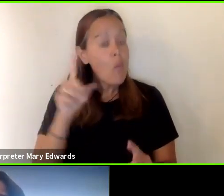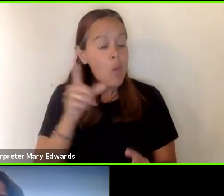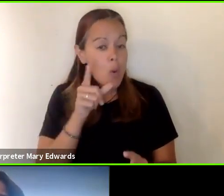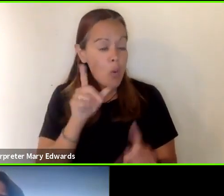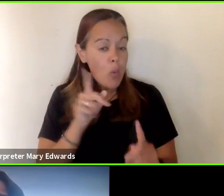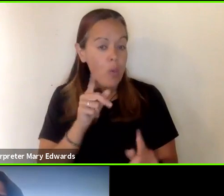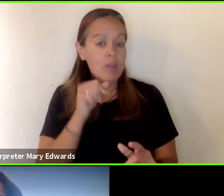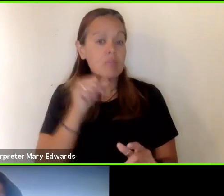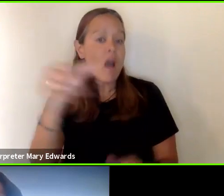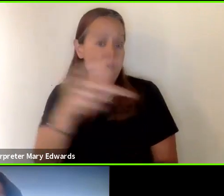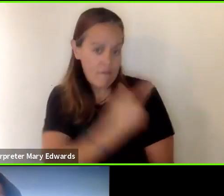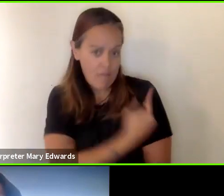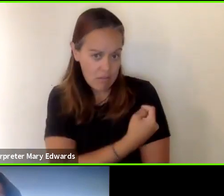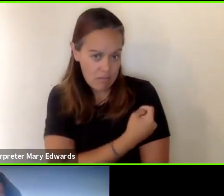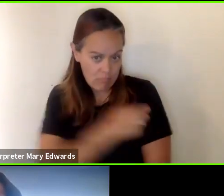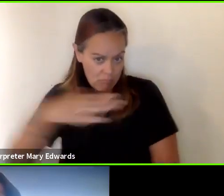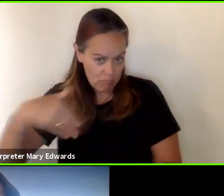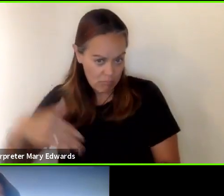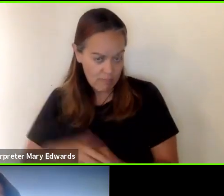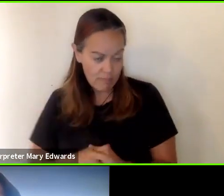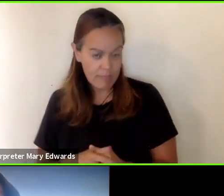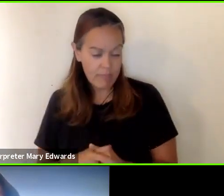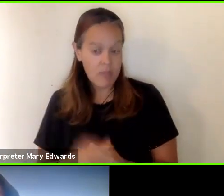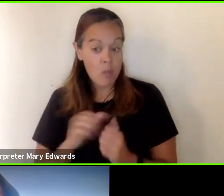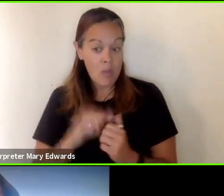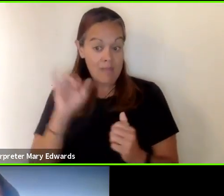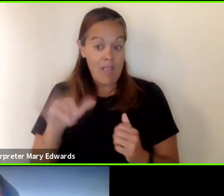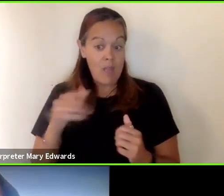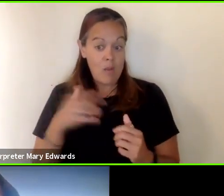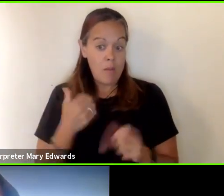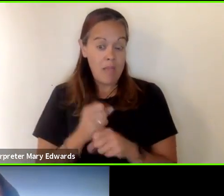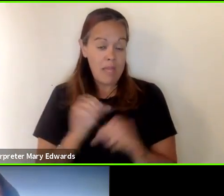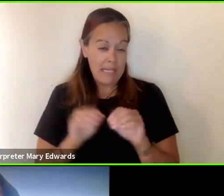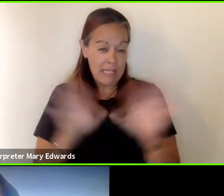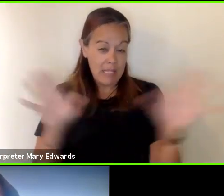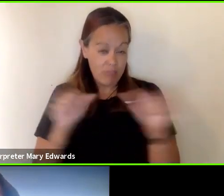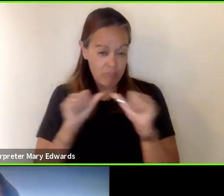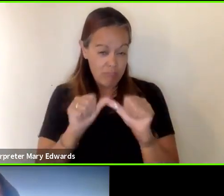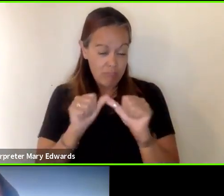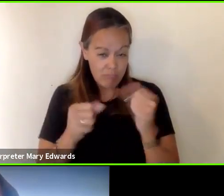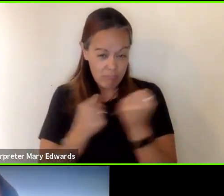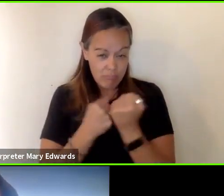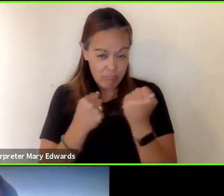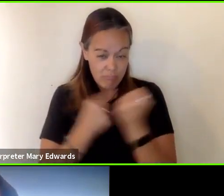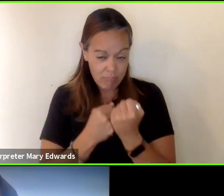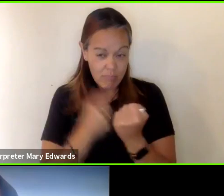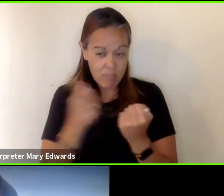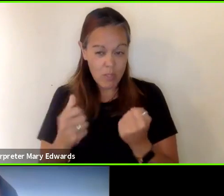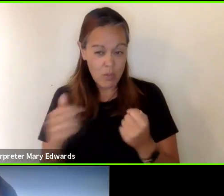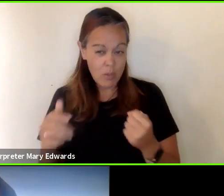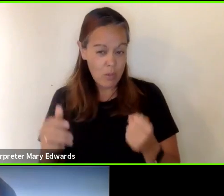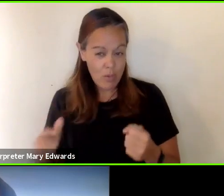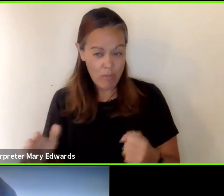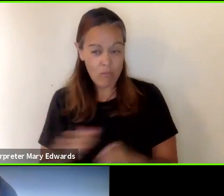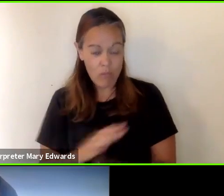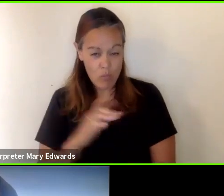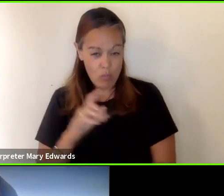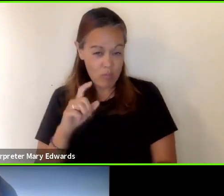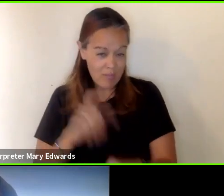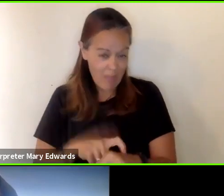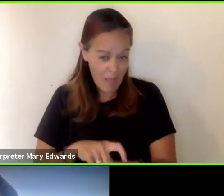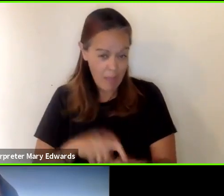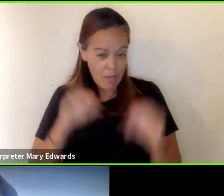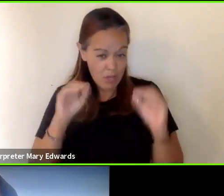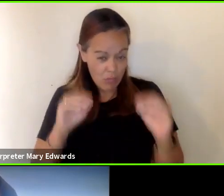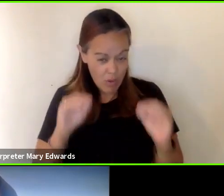county that said we want to make clear that we continue to support the return to full-time in-person instruction while